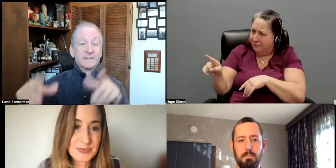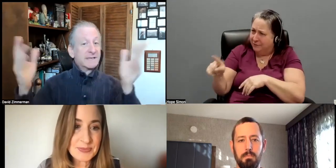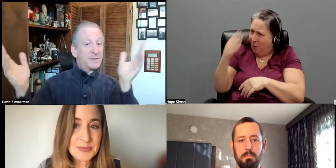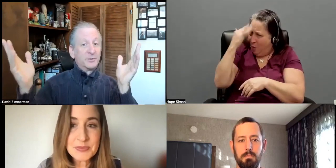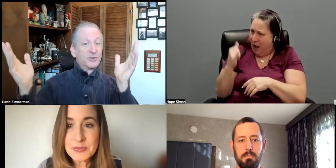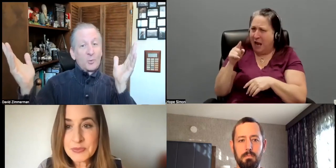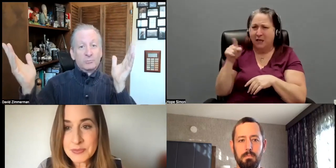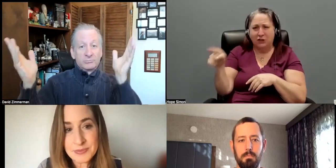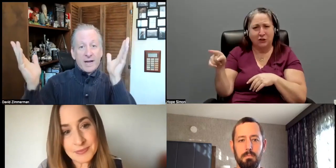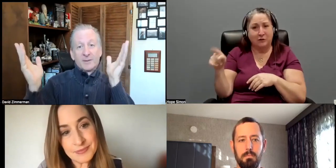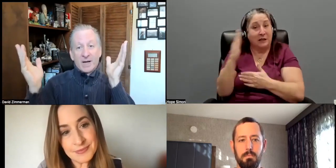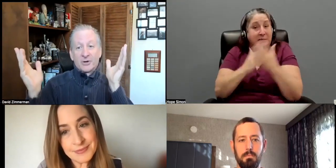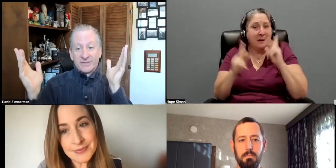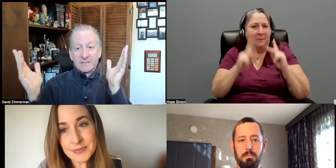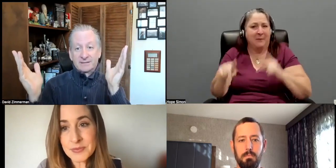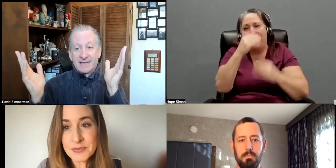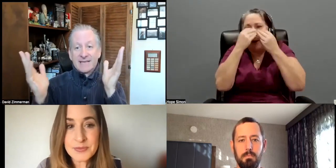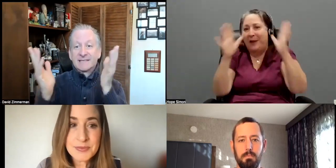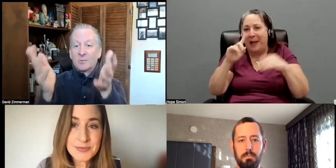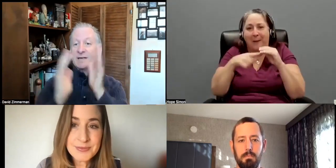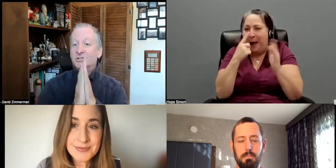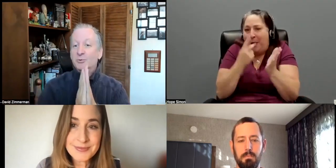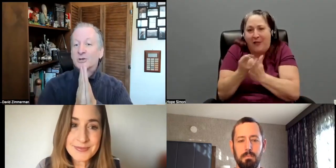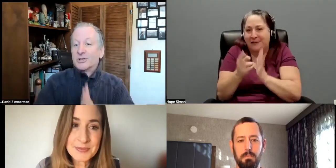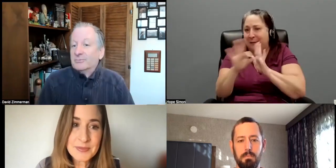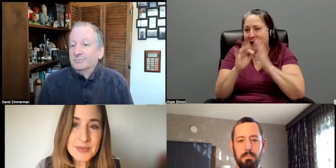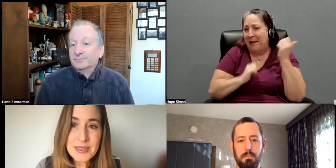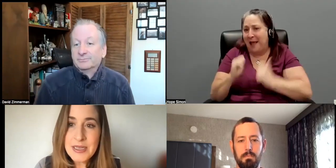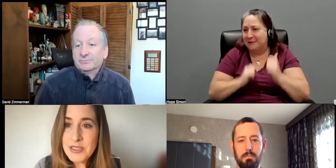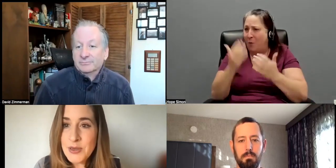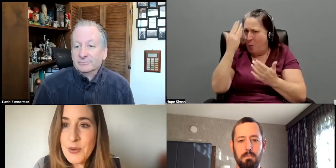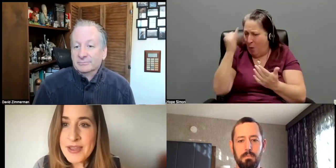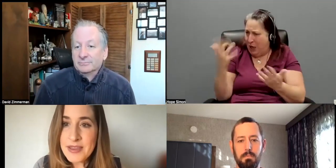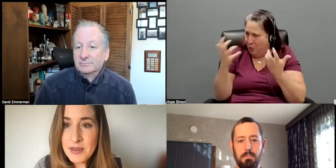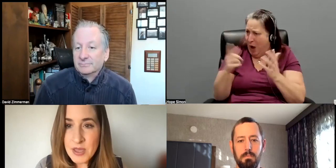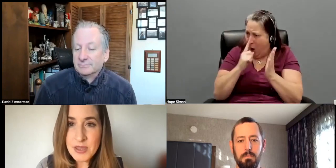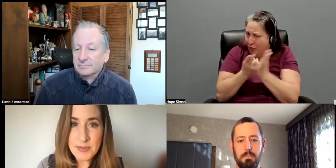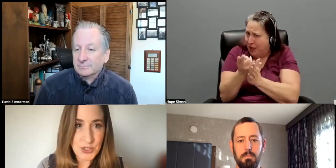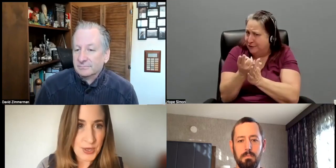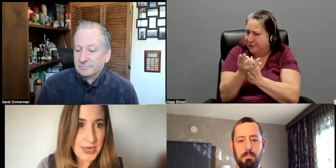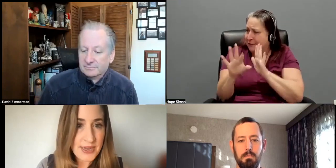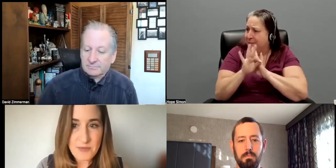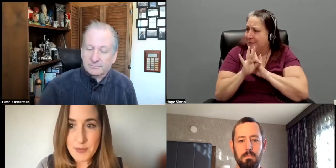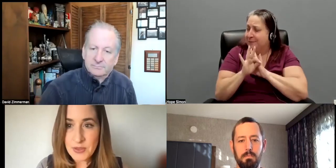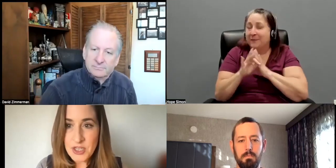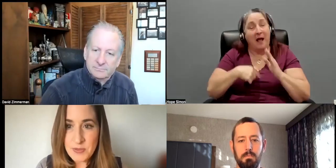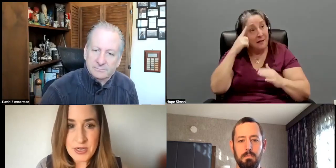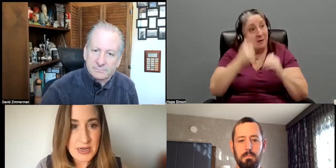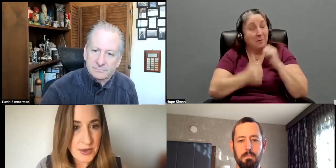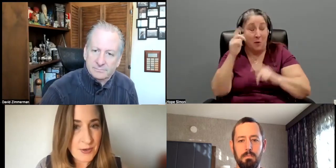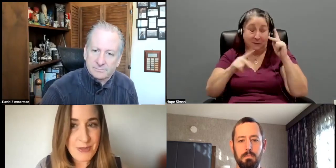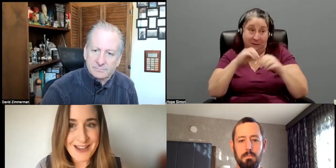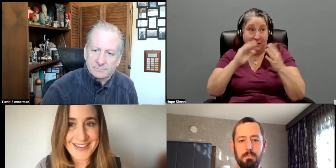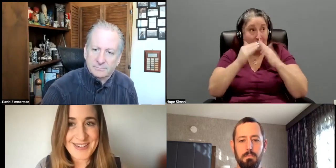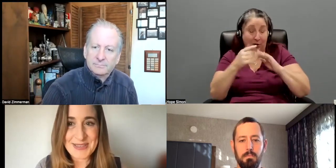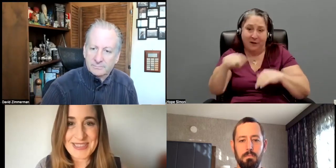you, when some people don't care about authentically casting, why did you want to? So I think that the majority of people in the community